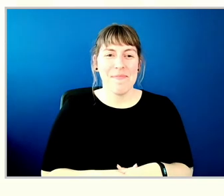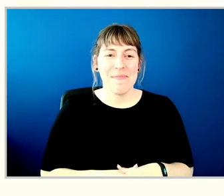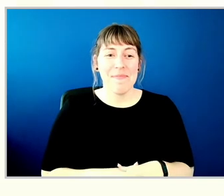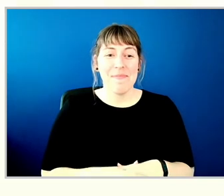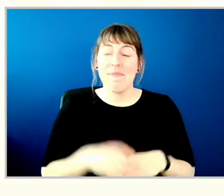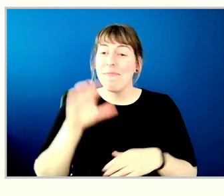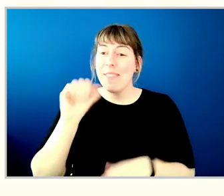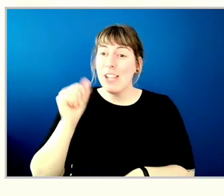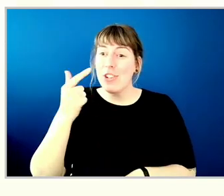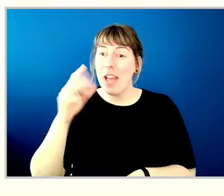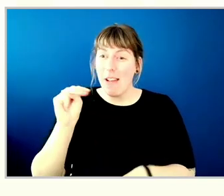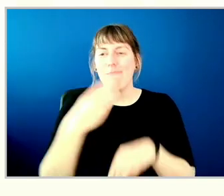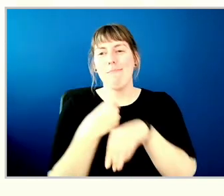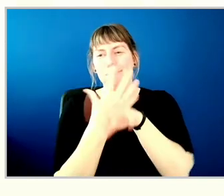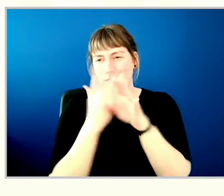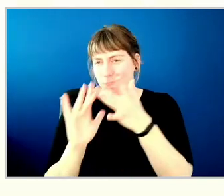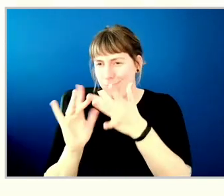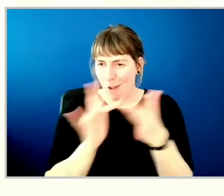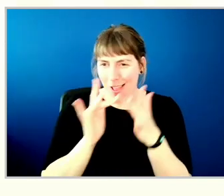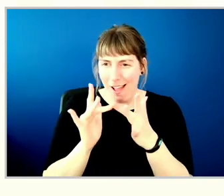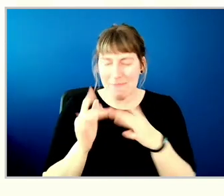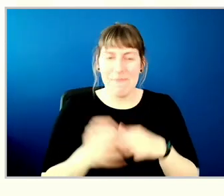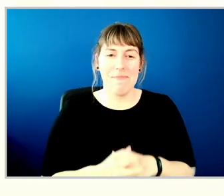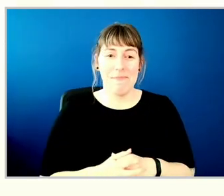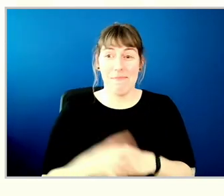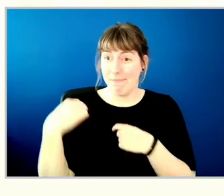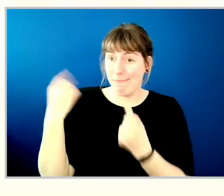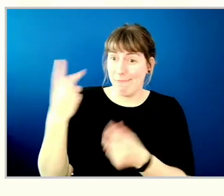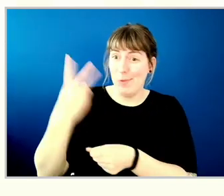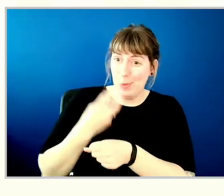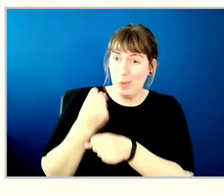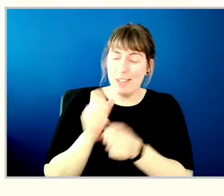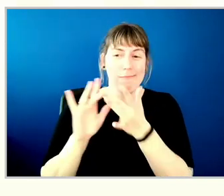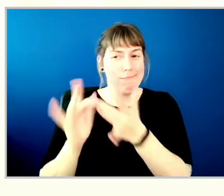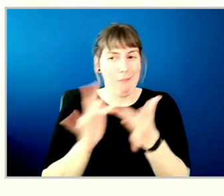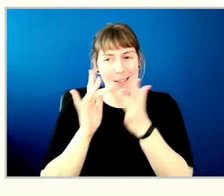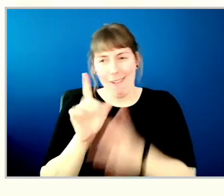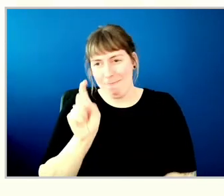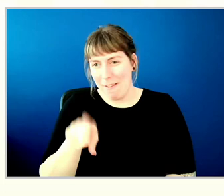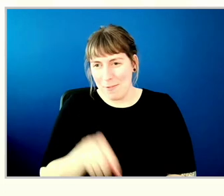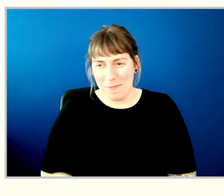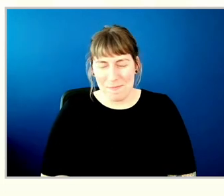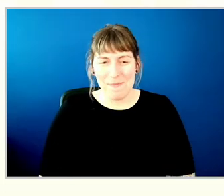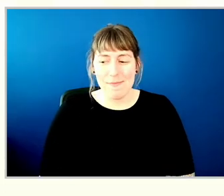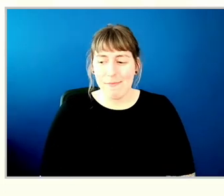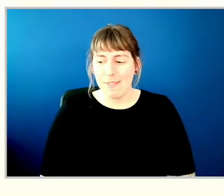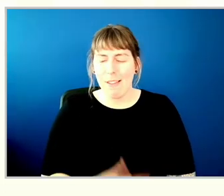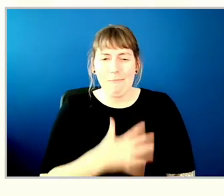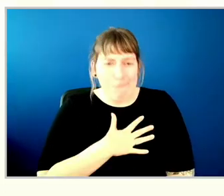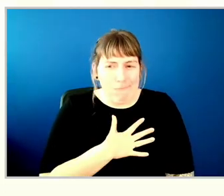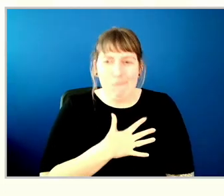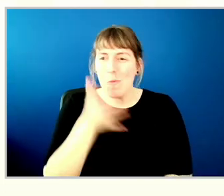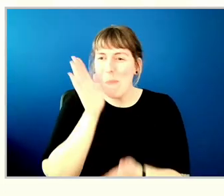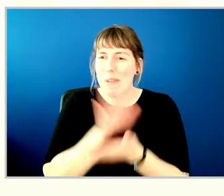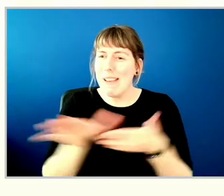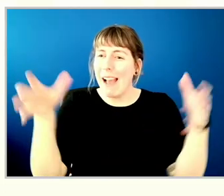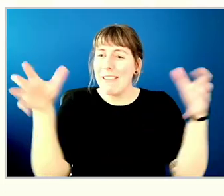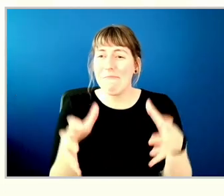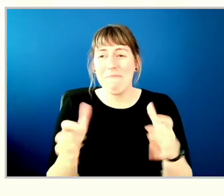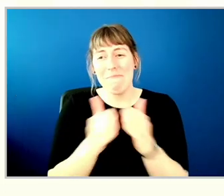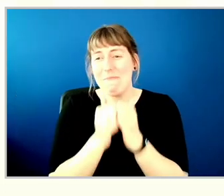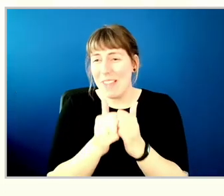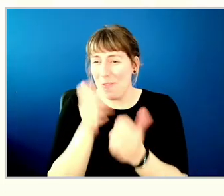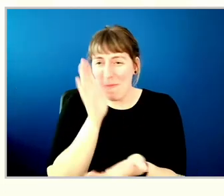our AGM virtually, as we have for the past two years. Obviously, it would have been much nicer to gather together in person,